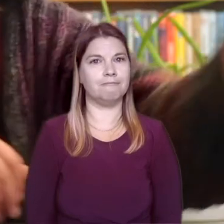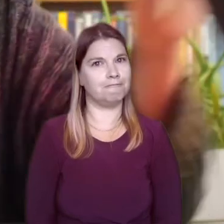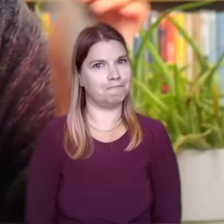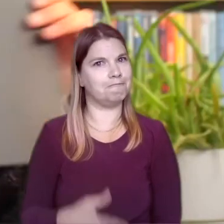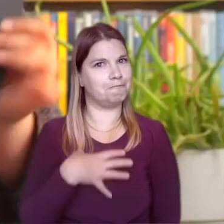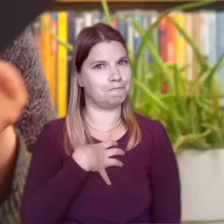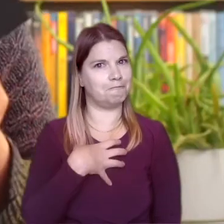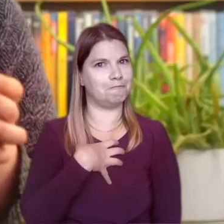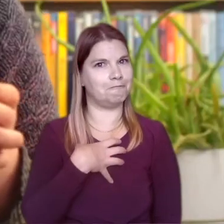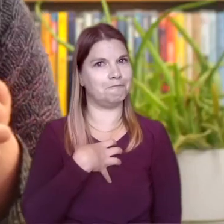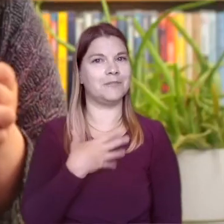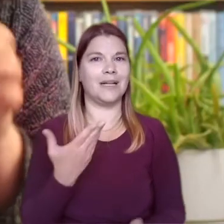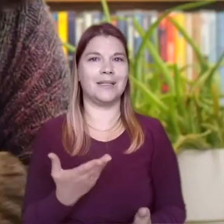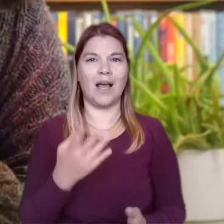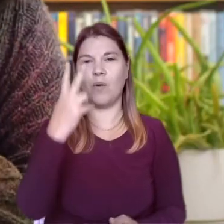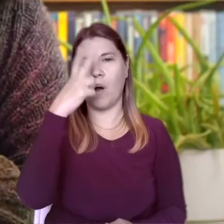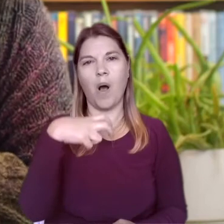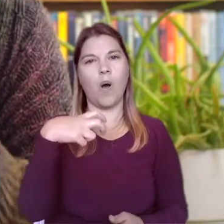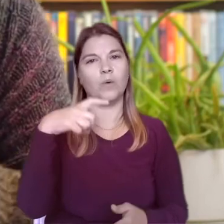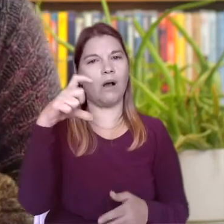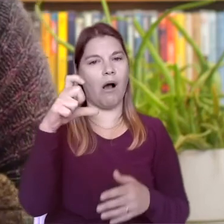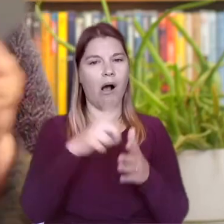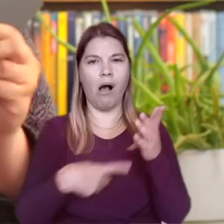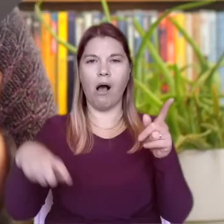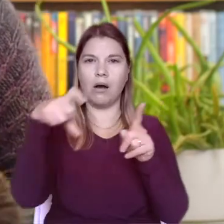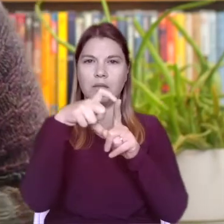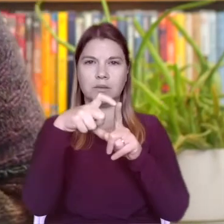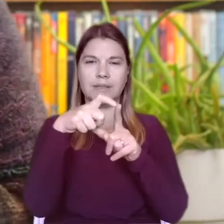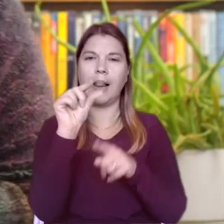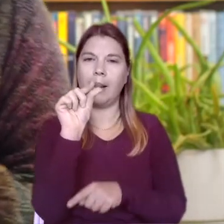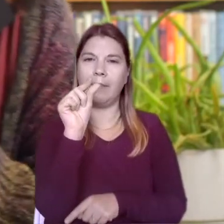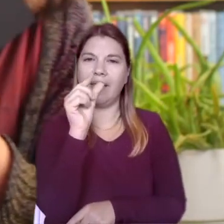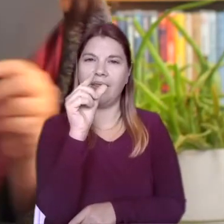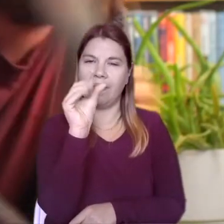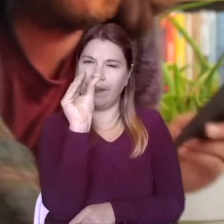I'm picking up some old scrap cardboard here it's a bit thicker